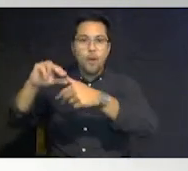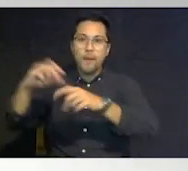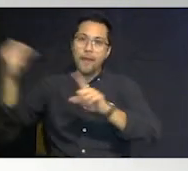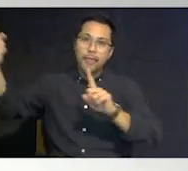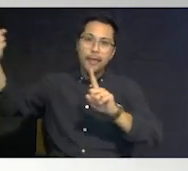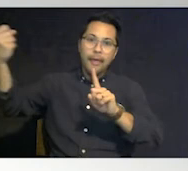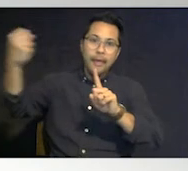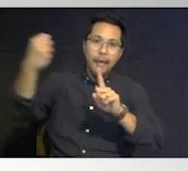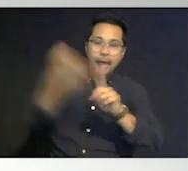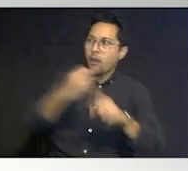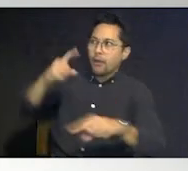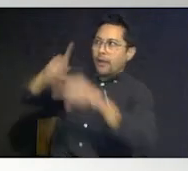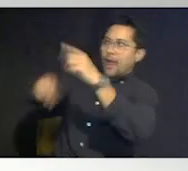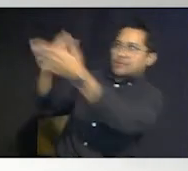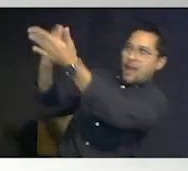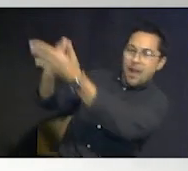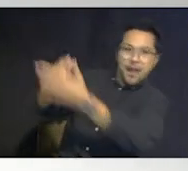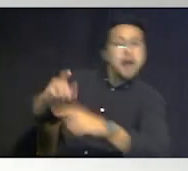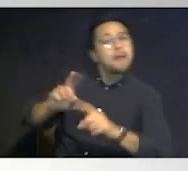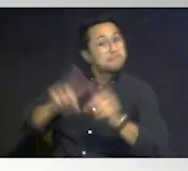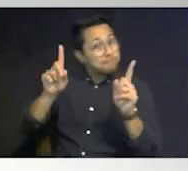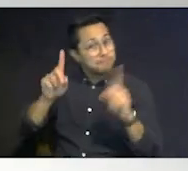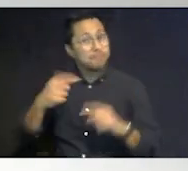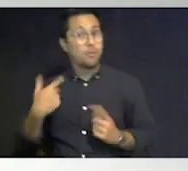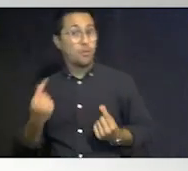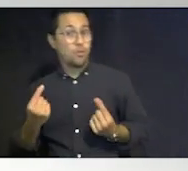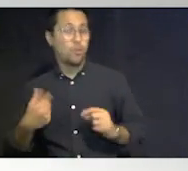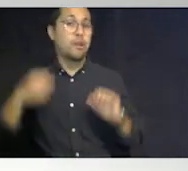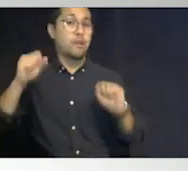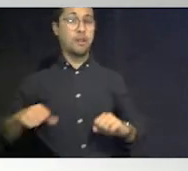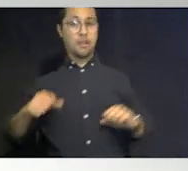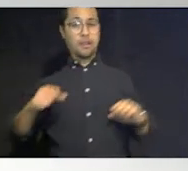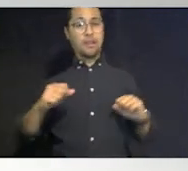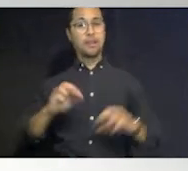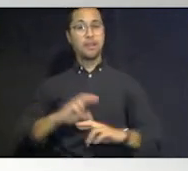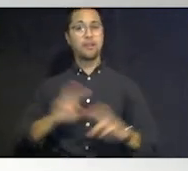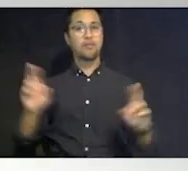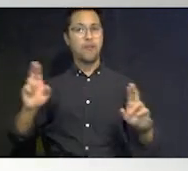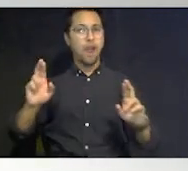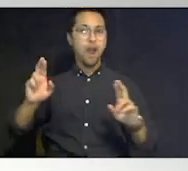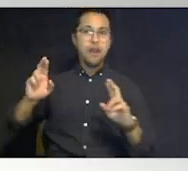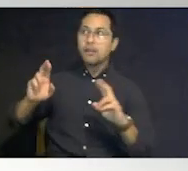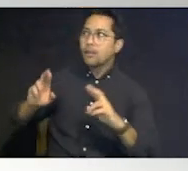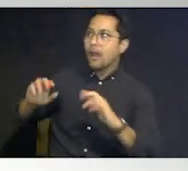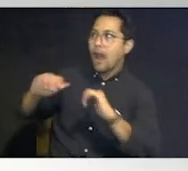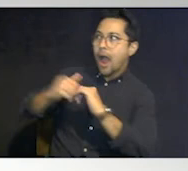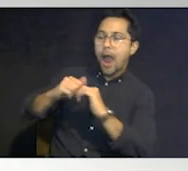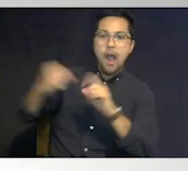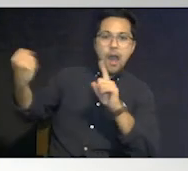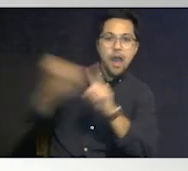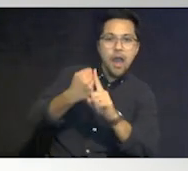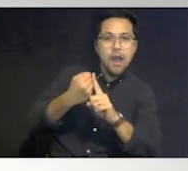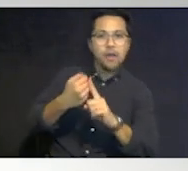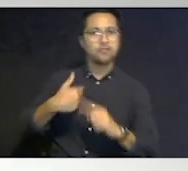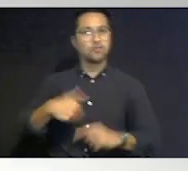but what we can do are take measures ourselves to limit how that hurricane will impact us